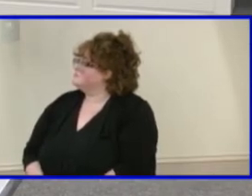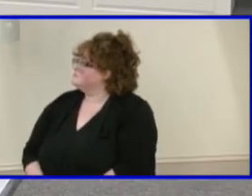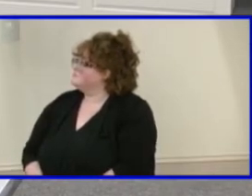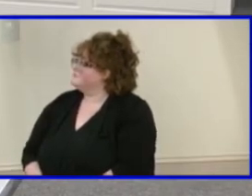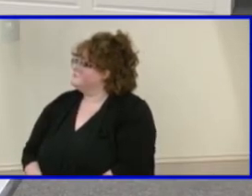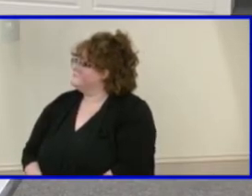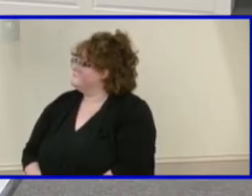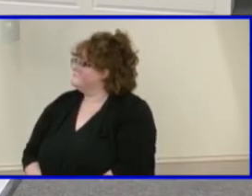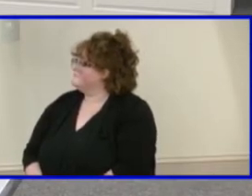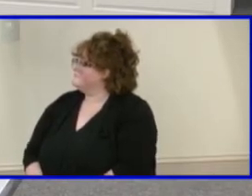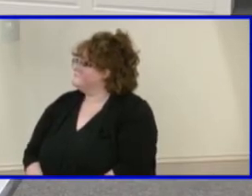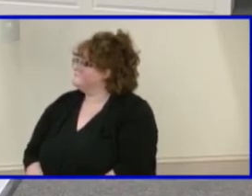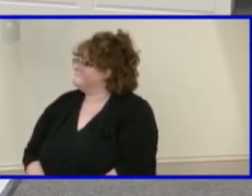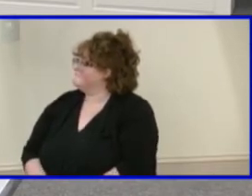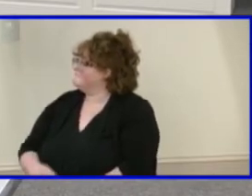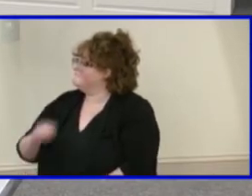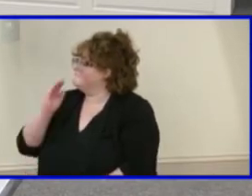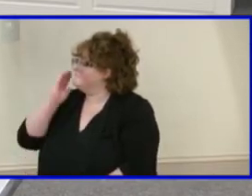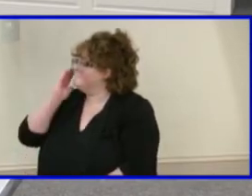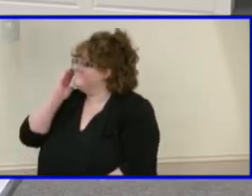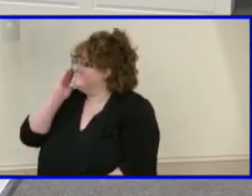I'm sorry. You're fine.